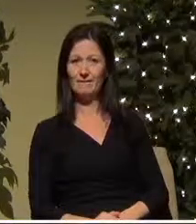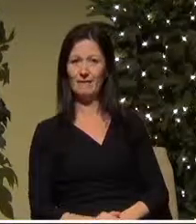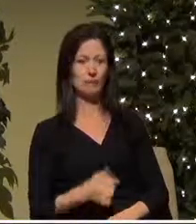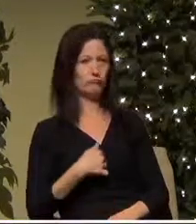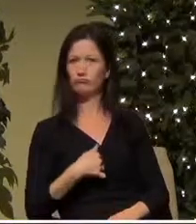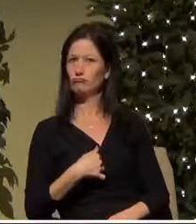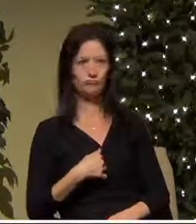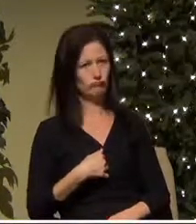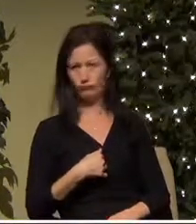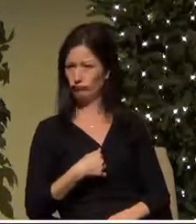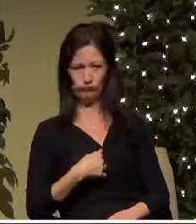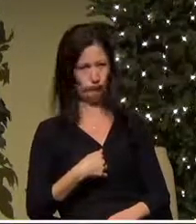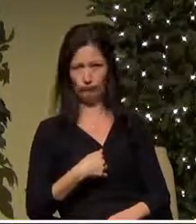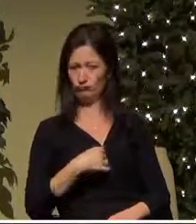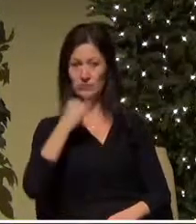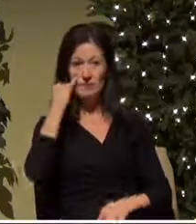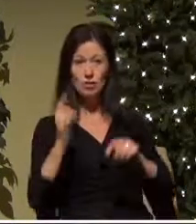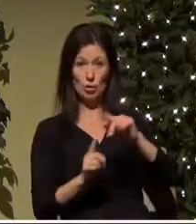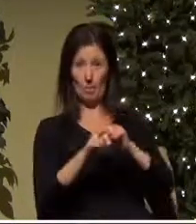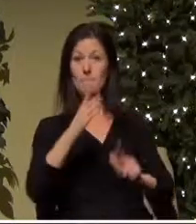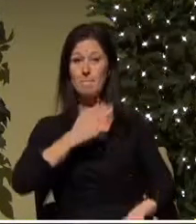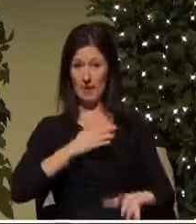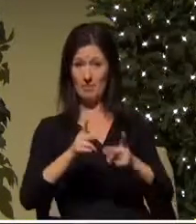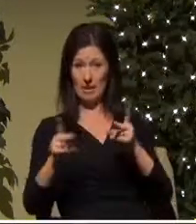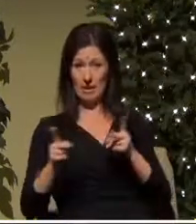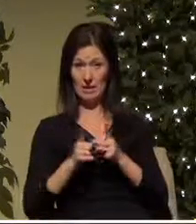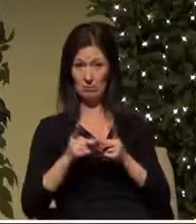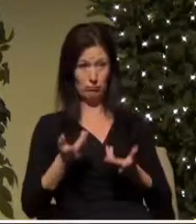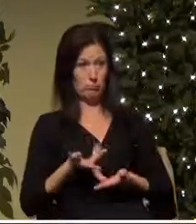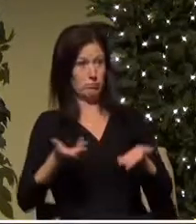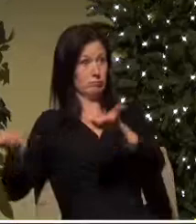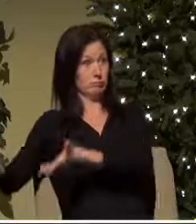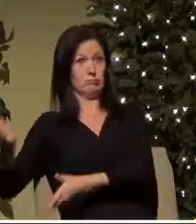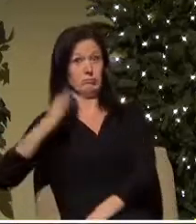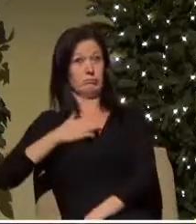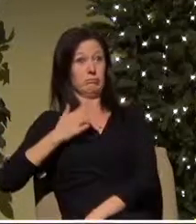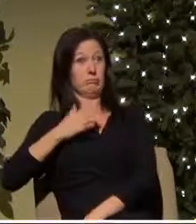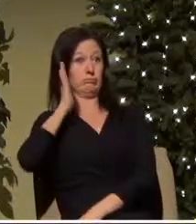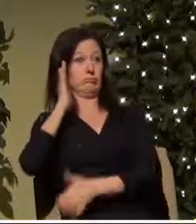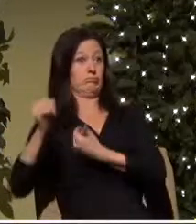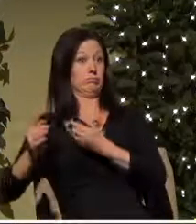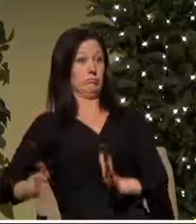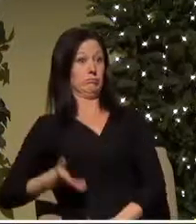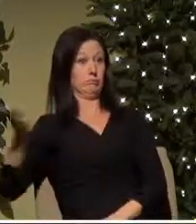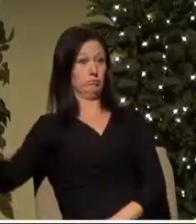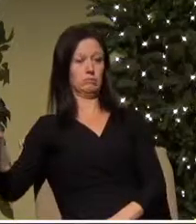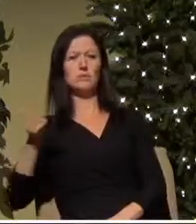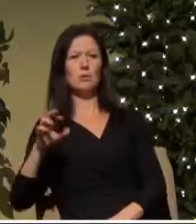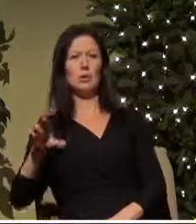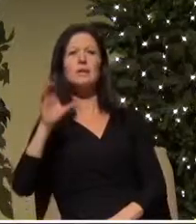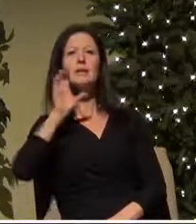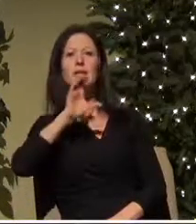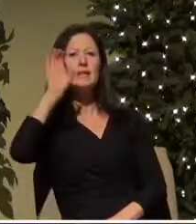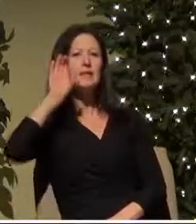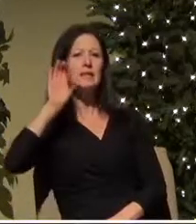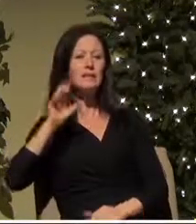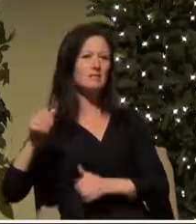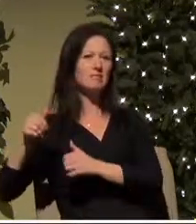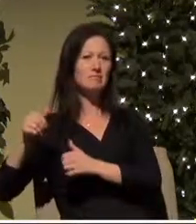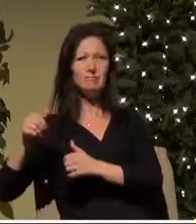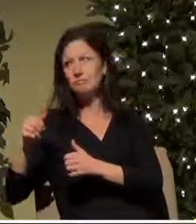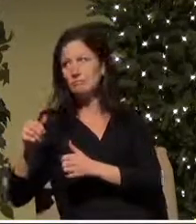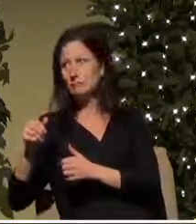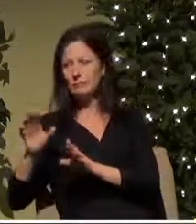I'm not if they show up at my door I'm giving them my room or I'm jamming a couple of cousins into a room together for a few